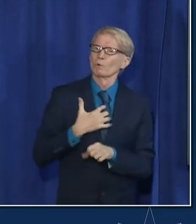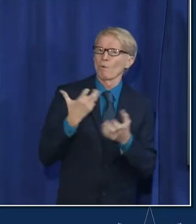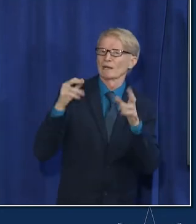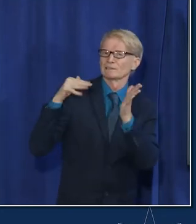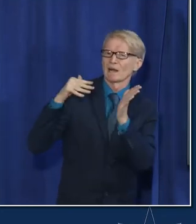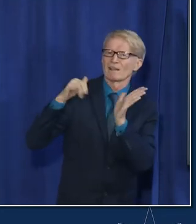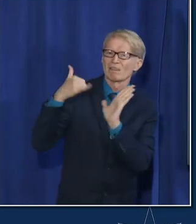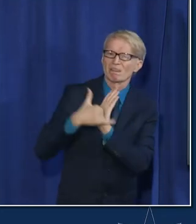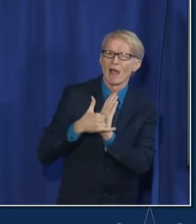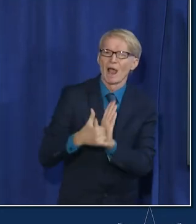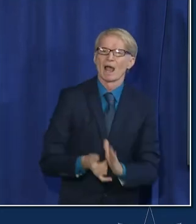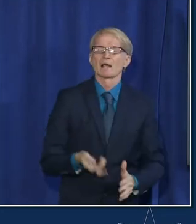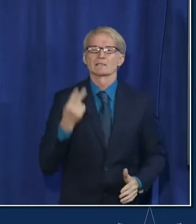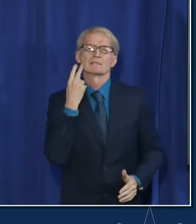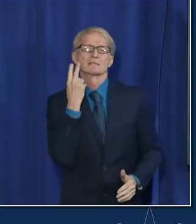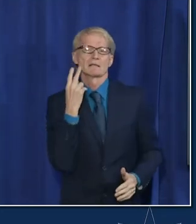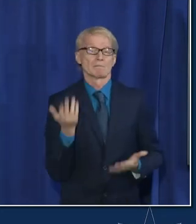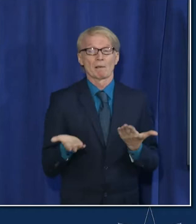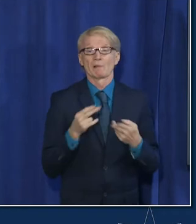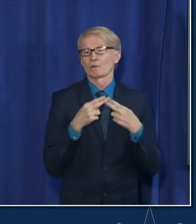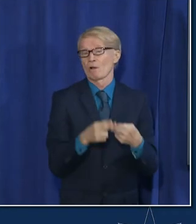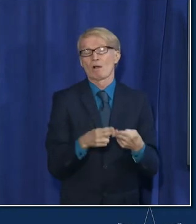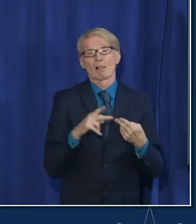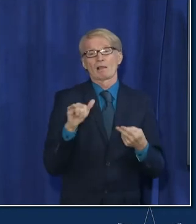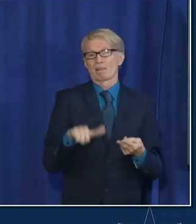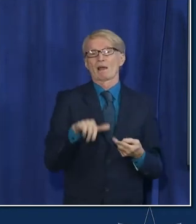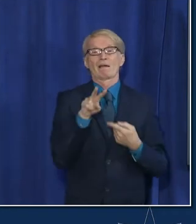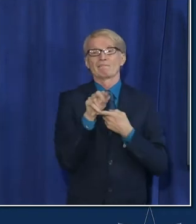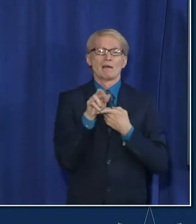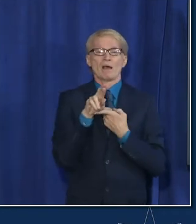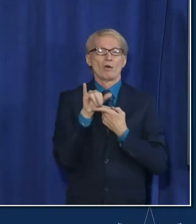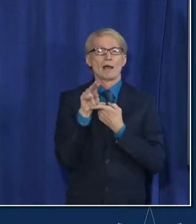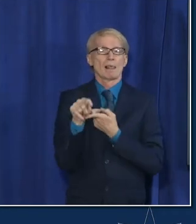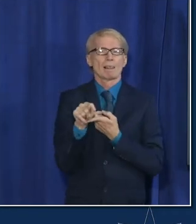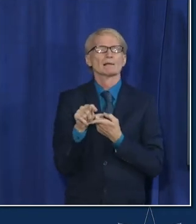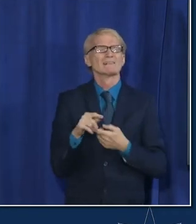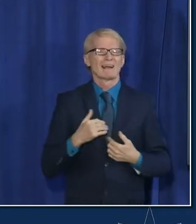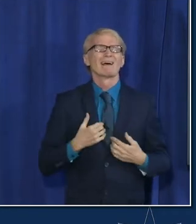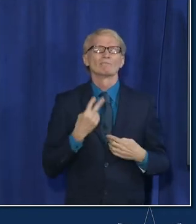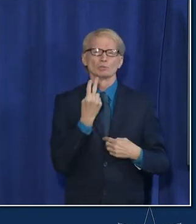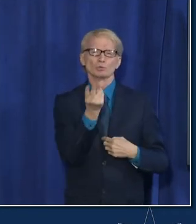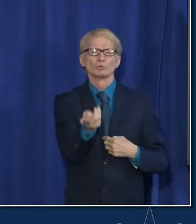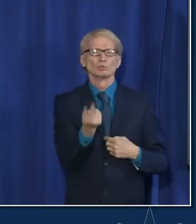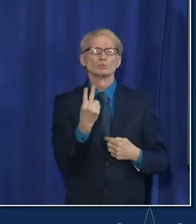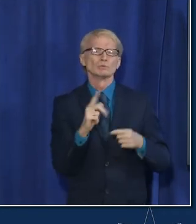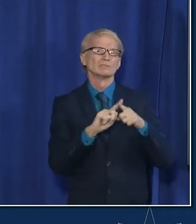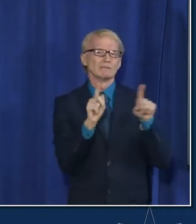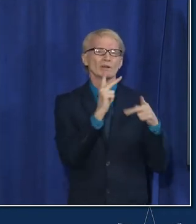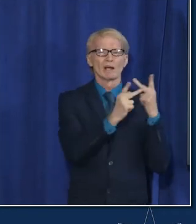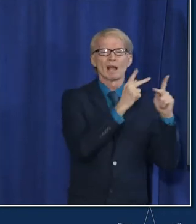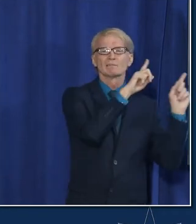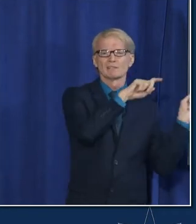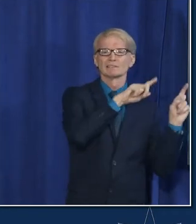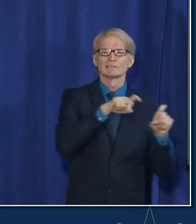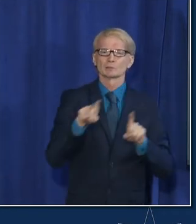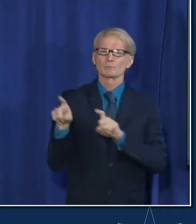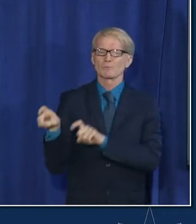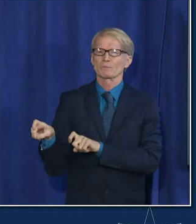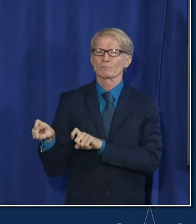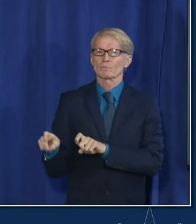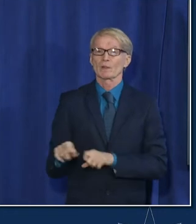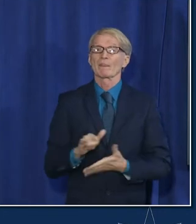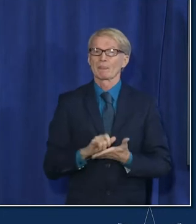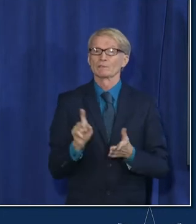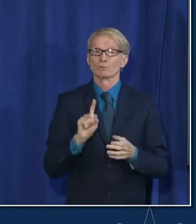um to see whether those might be variants so that's two different kinds of additional genetic testing that's happening here uh it's one of the areas we've grown